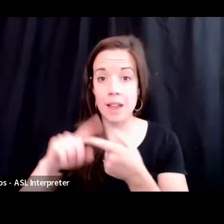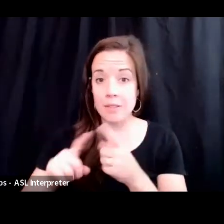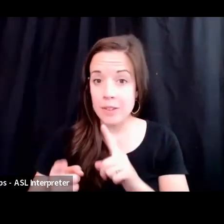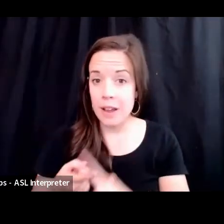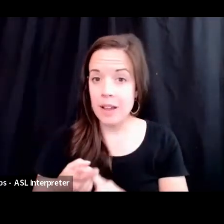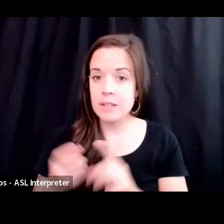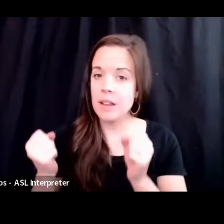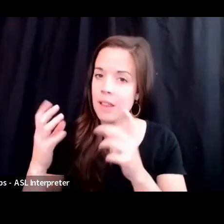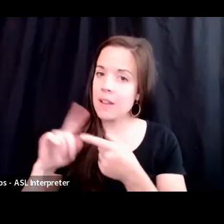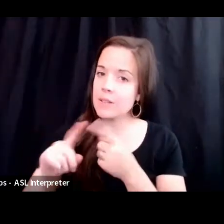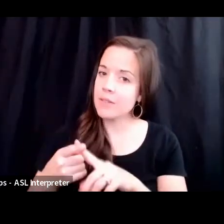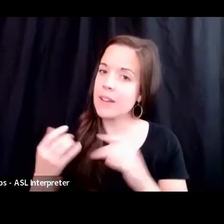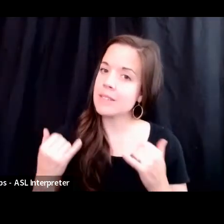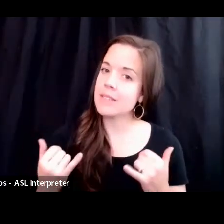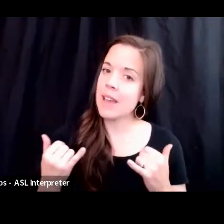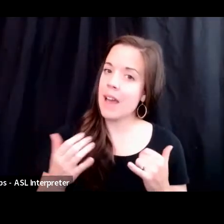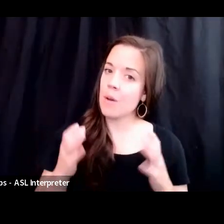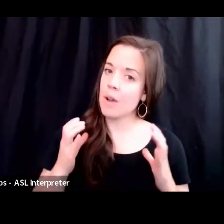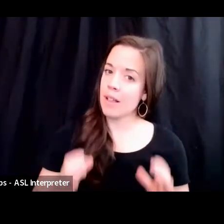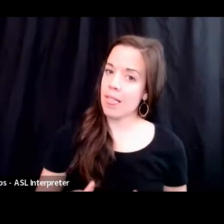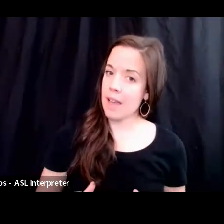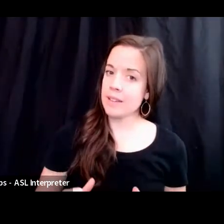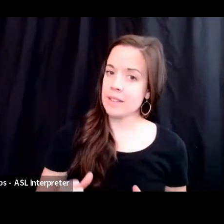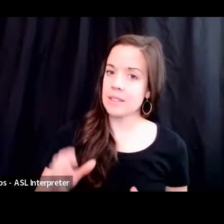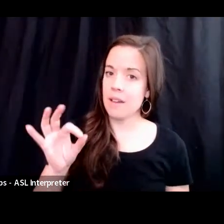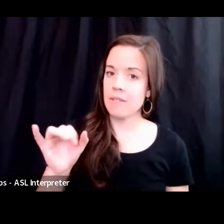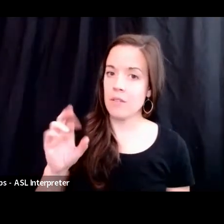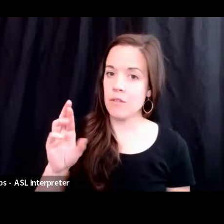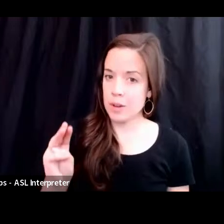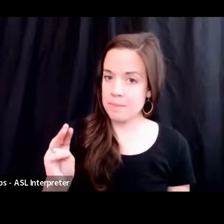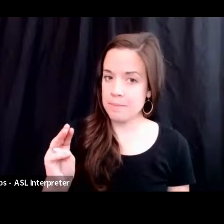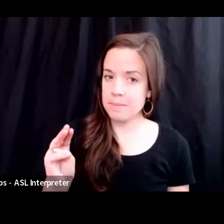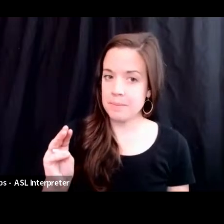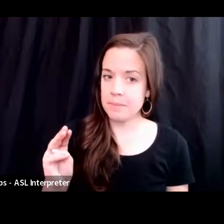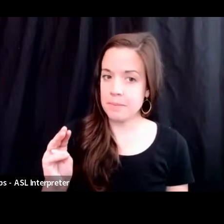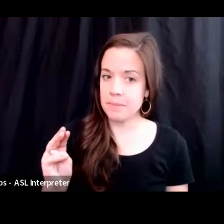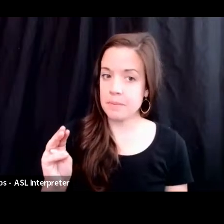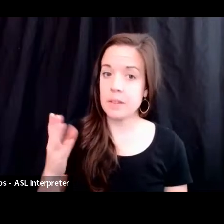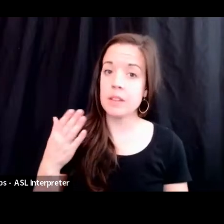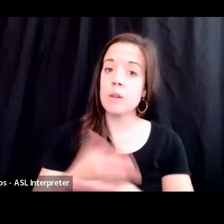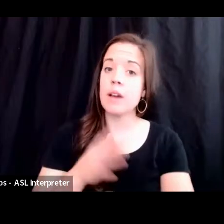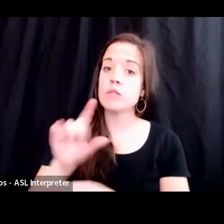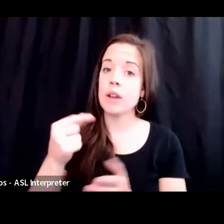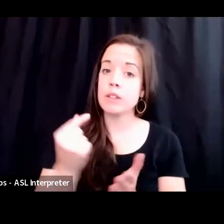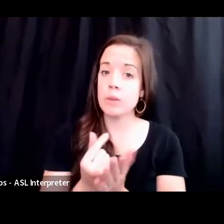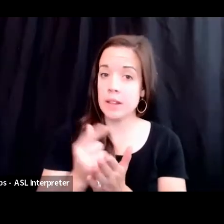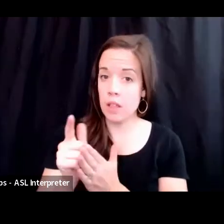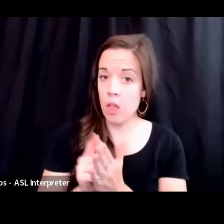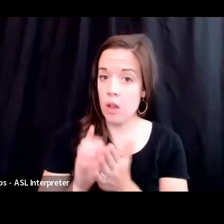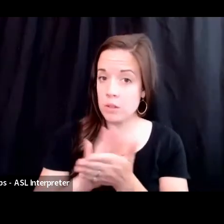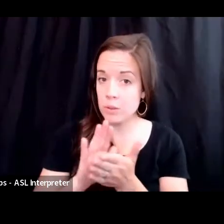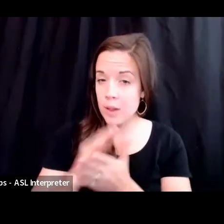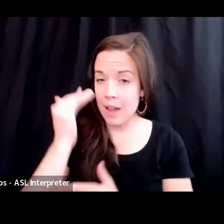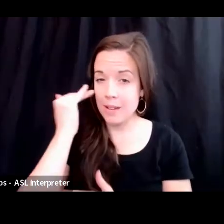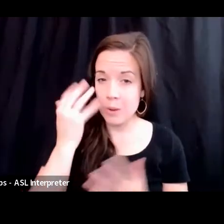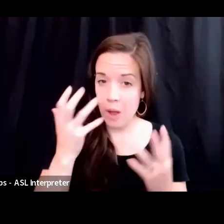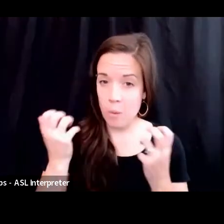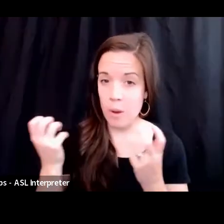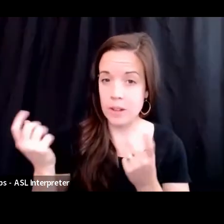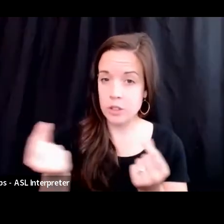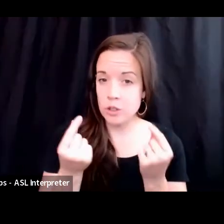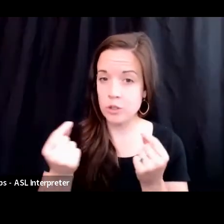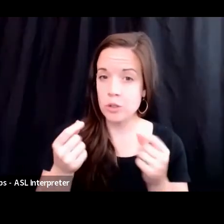these friends are now clients of the firm. So after I graduated law school, I knew that I wanted to do trial